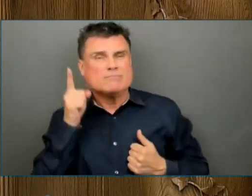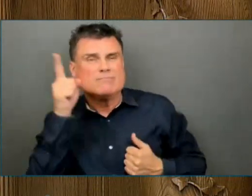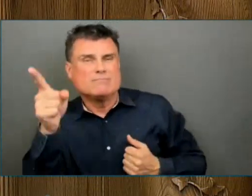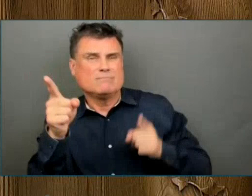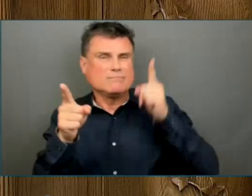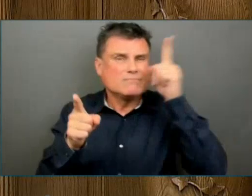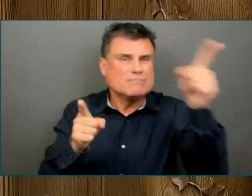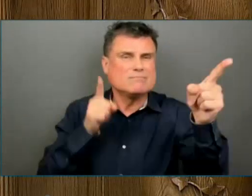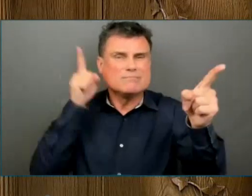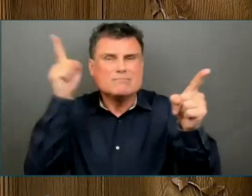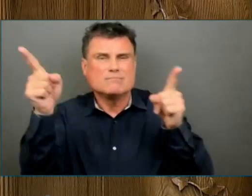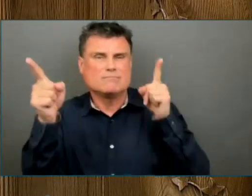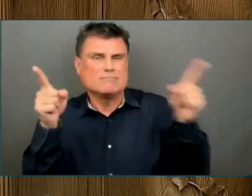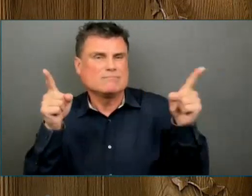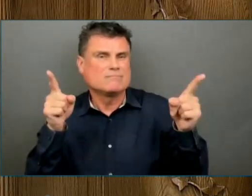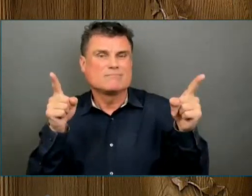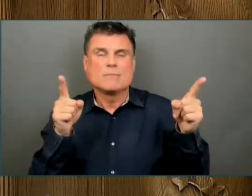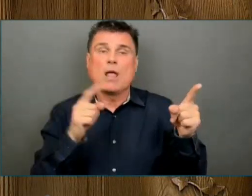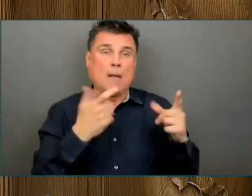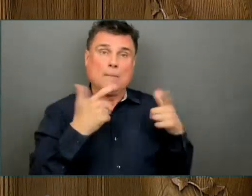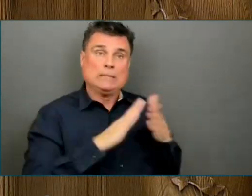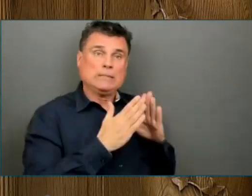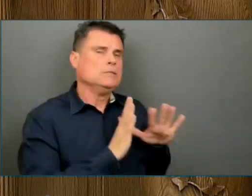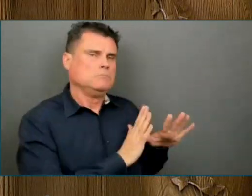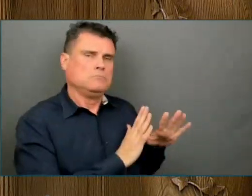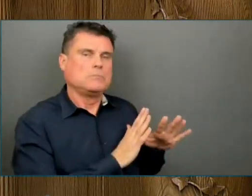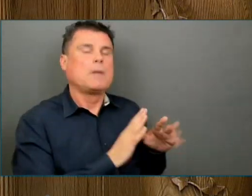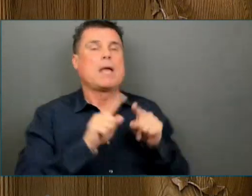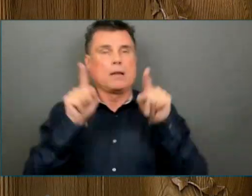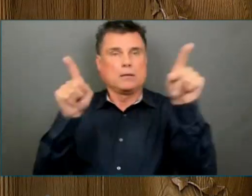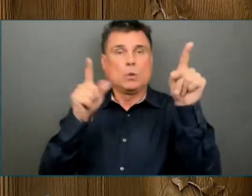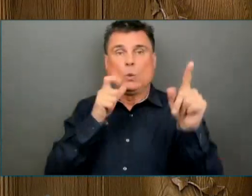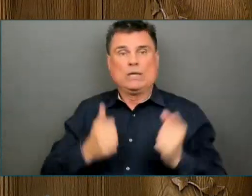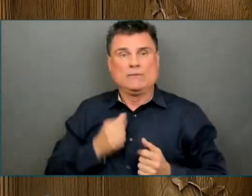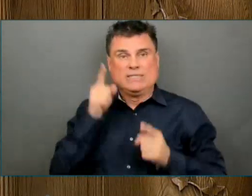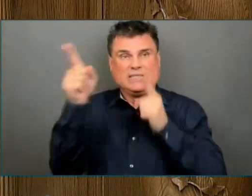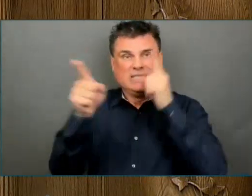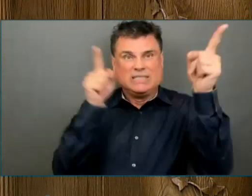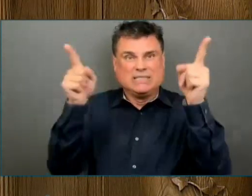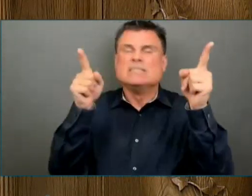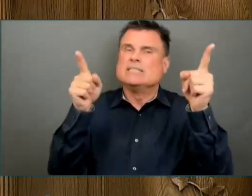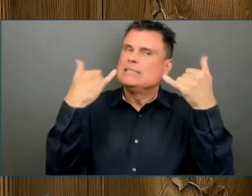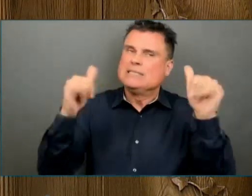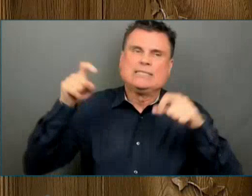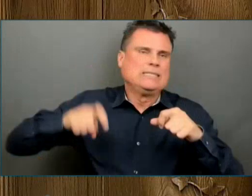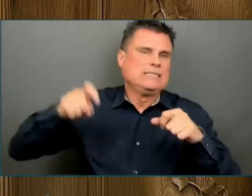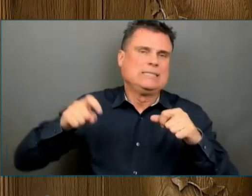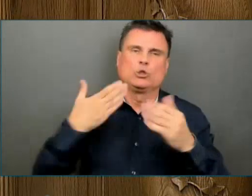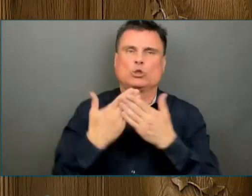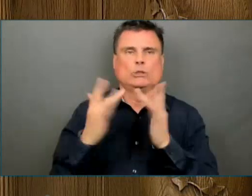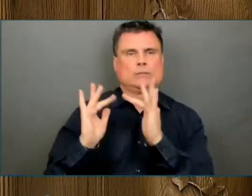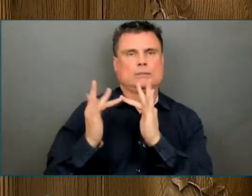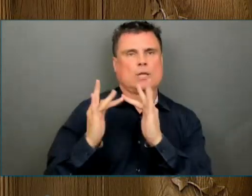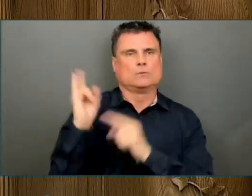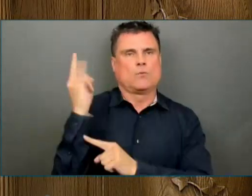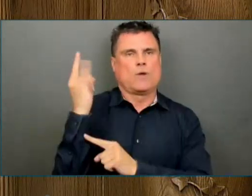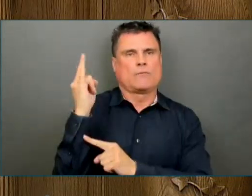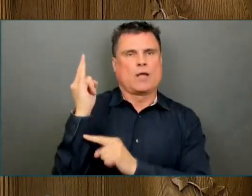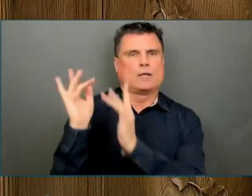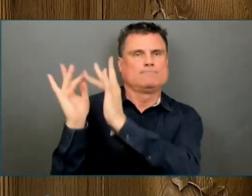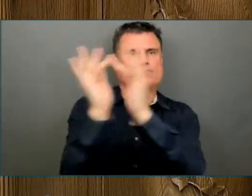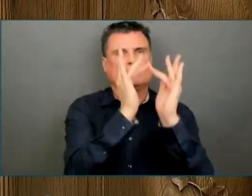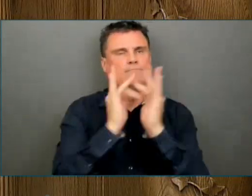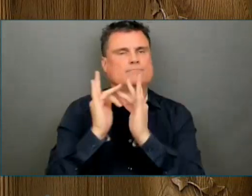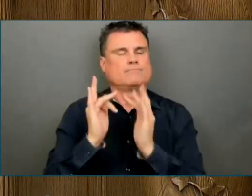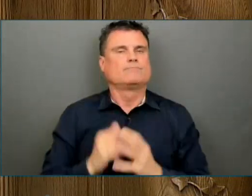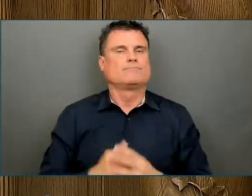Many small and medium-sized businesses also had to adjust, changing the way they operate, as more and more people shifted to